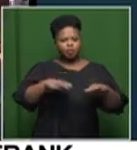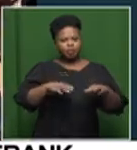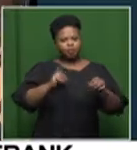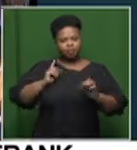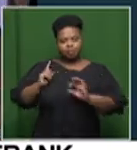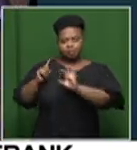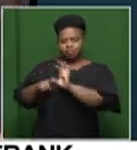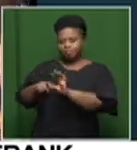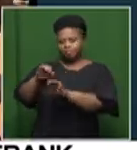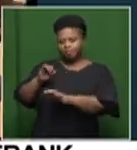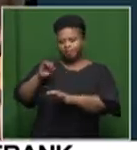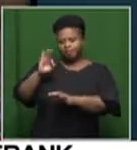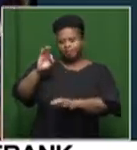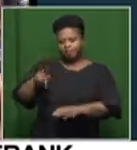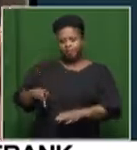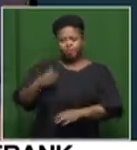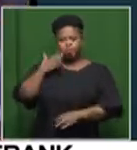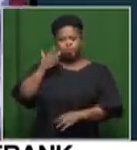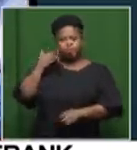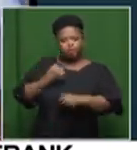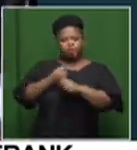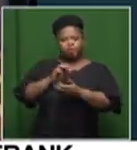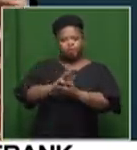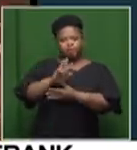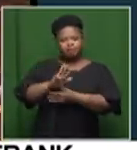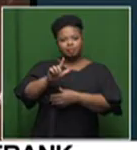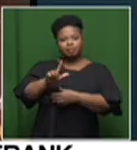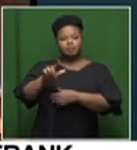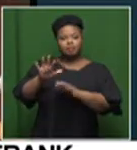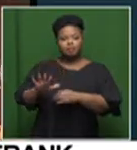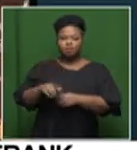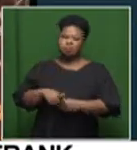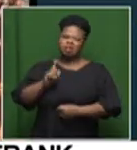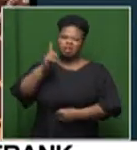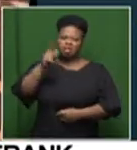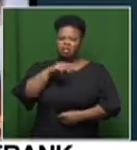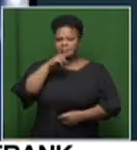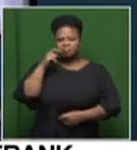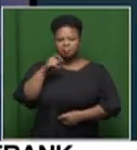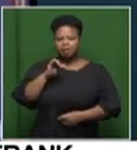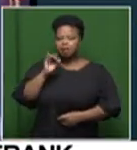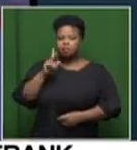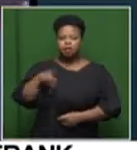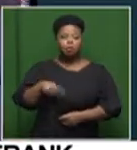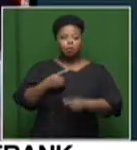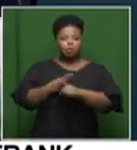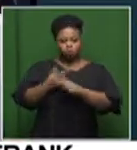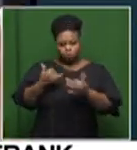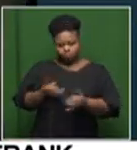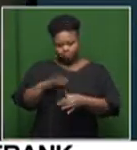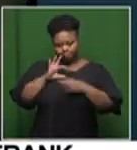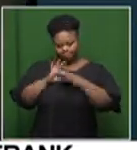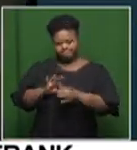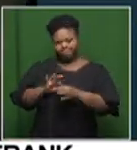joined the Inka Atta at its launch in 1975. Inka Atta, which later became the IFP, became his political